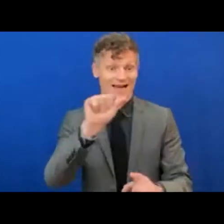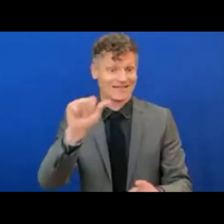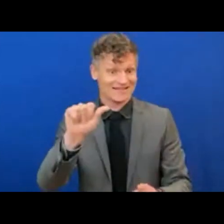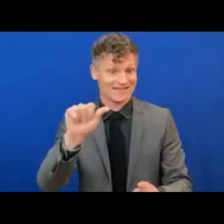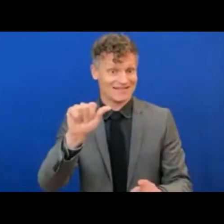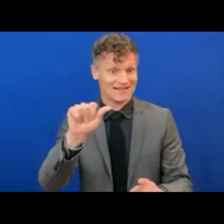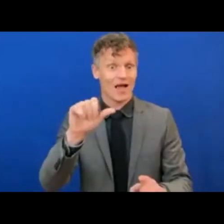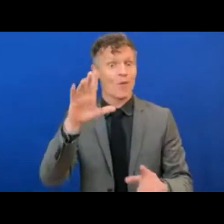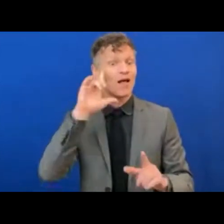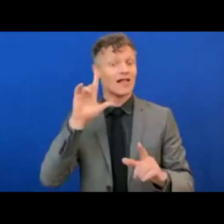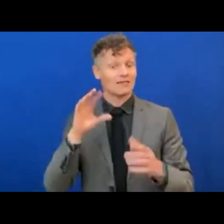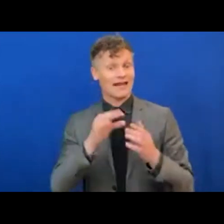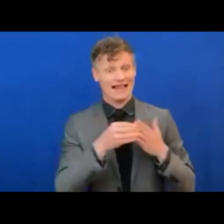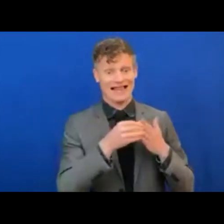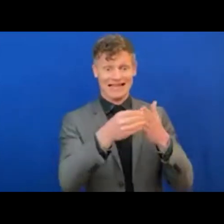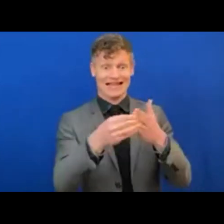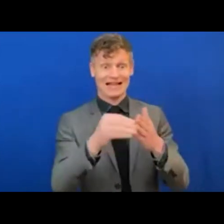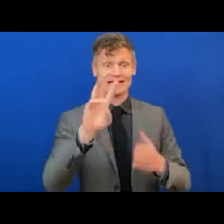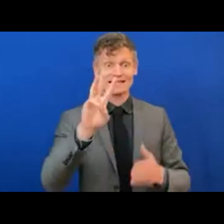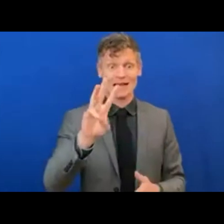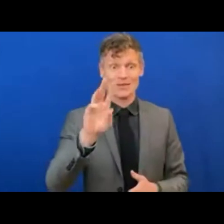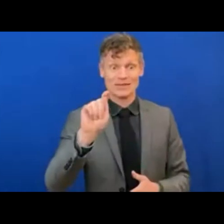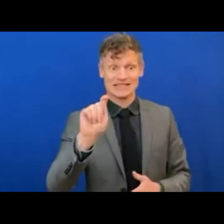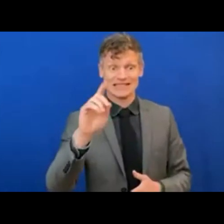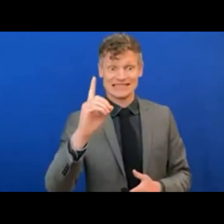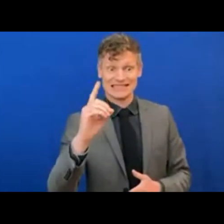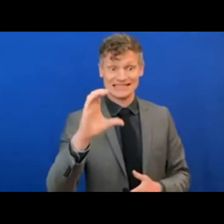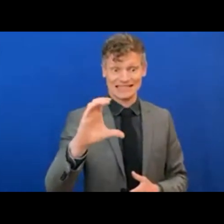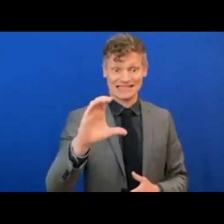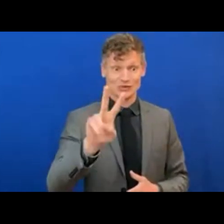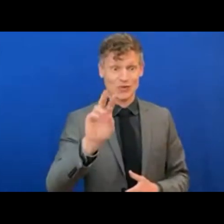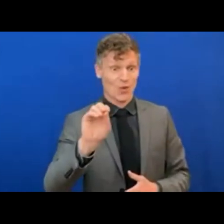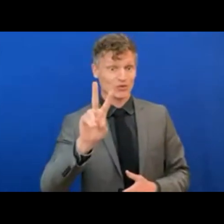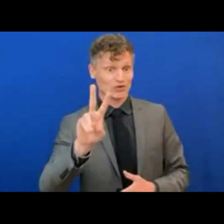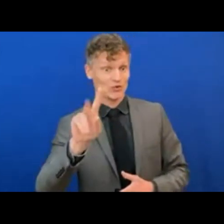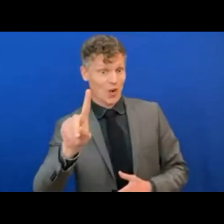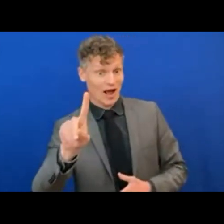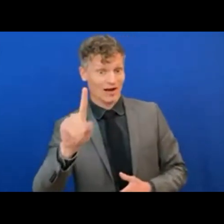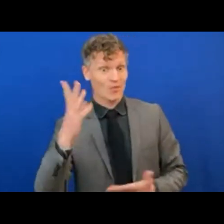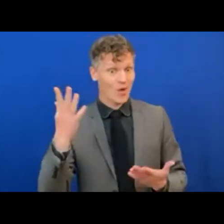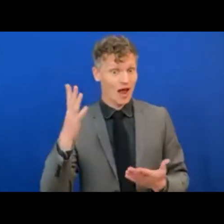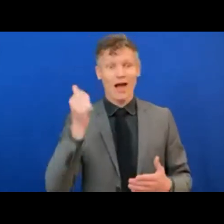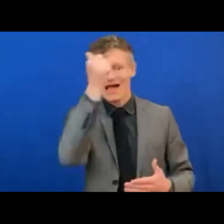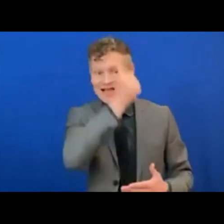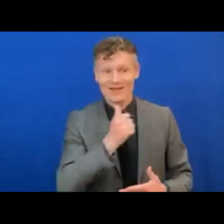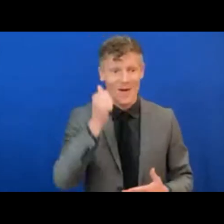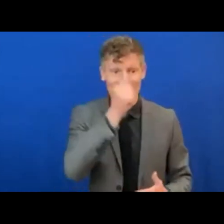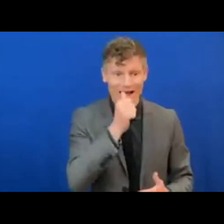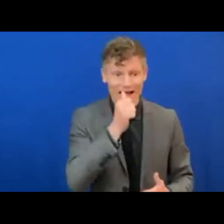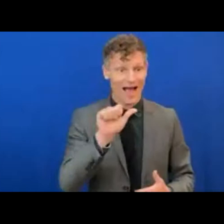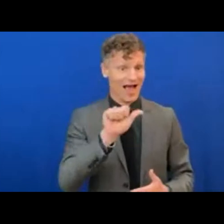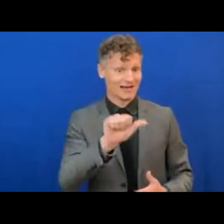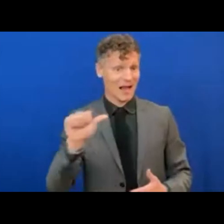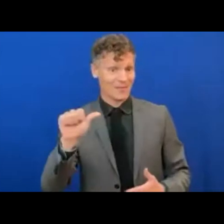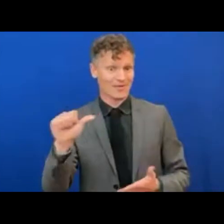Conference WTDC 2021 in Addis Ababa, Ethiopia, this coming November.